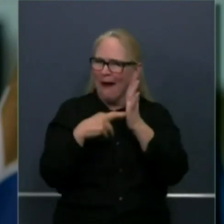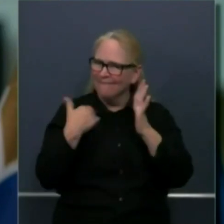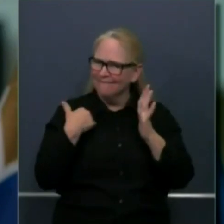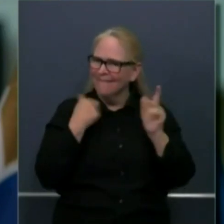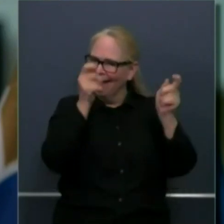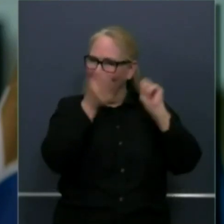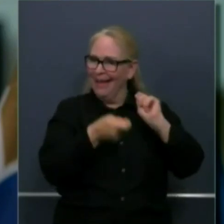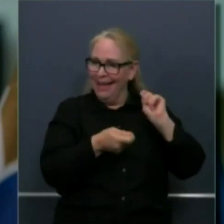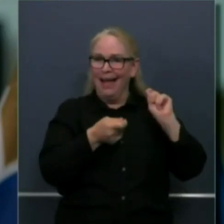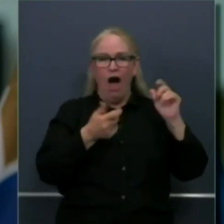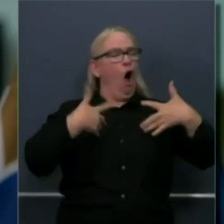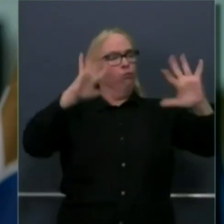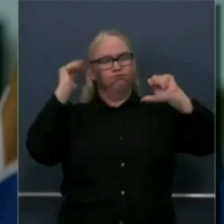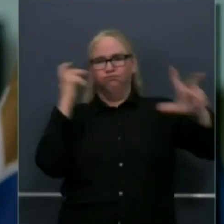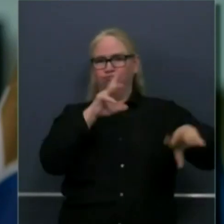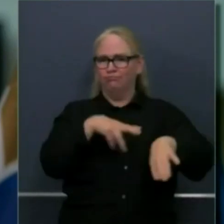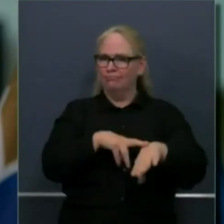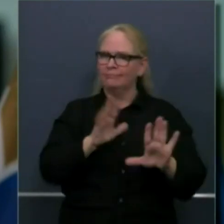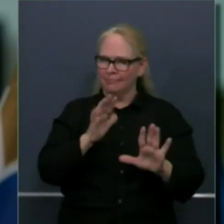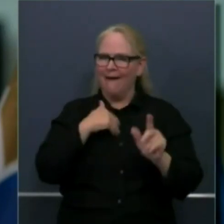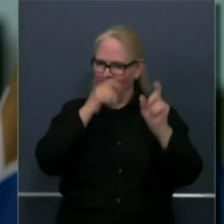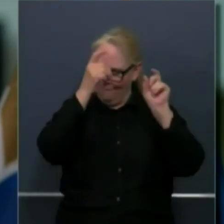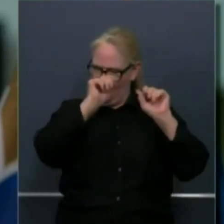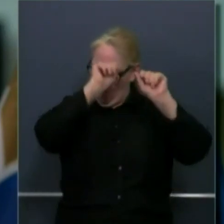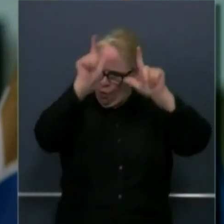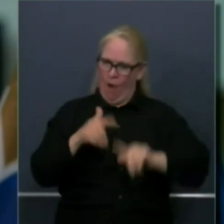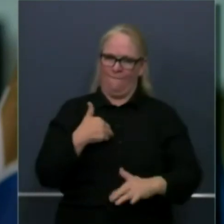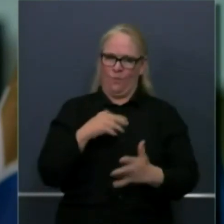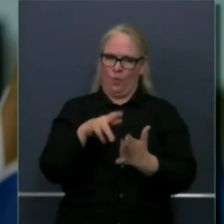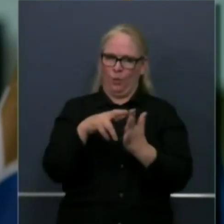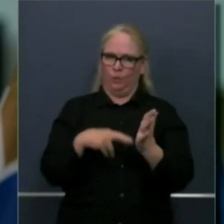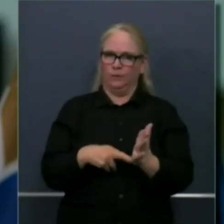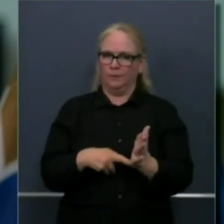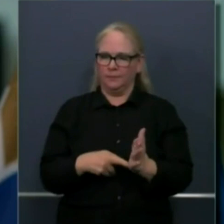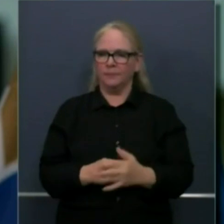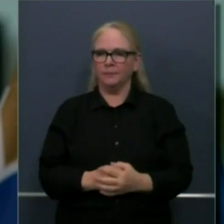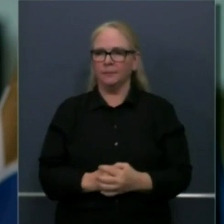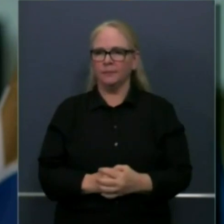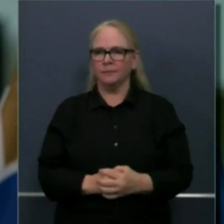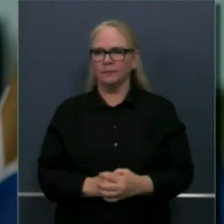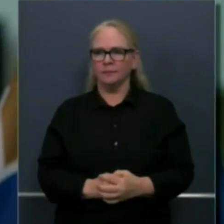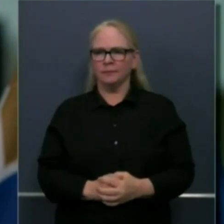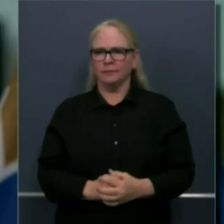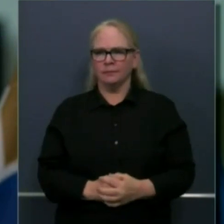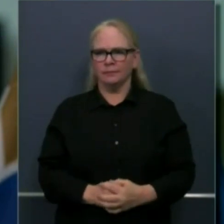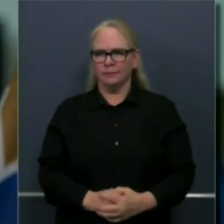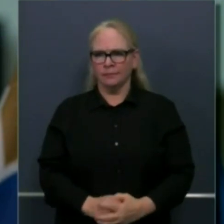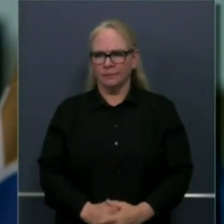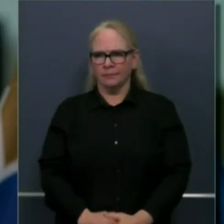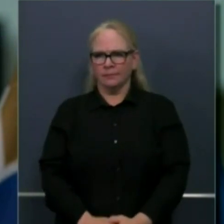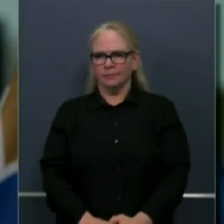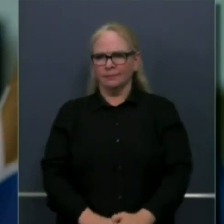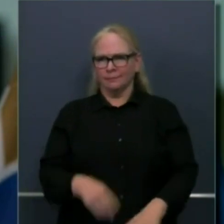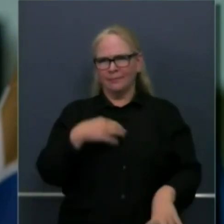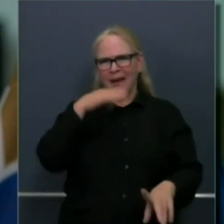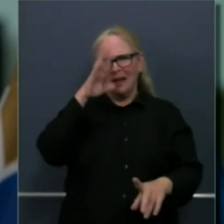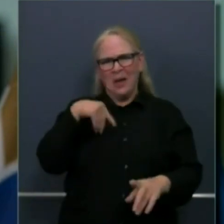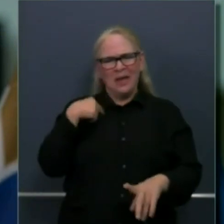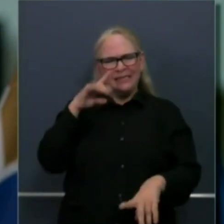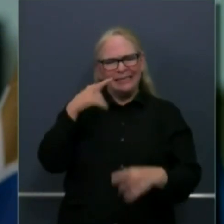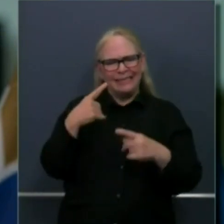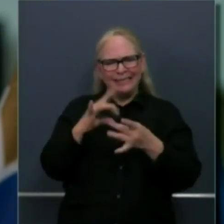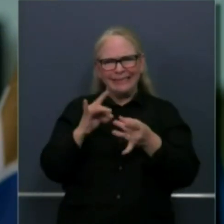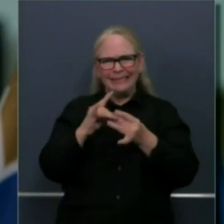is the following and forgive us we I know how confusing all of this can be again it's dynamic